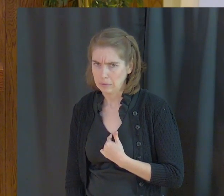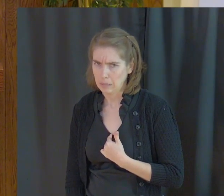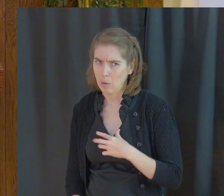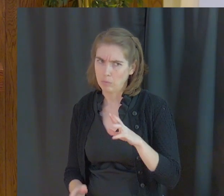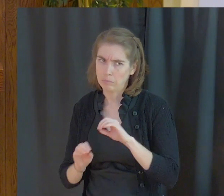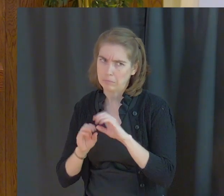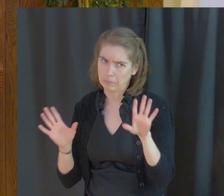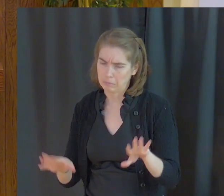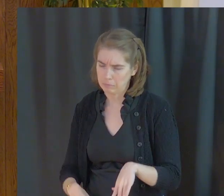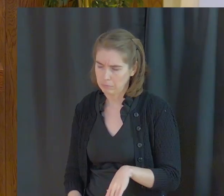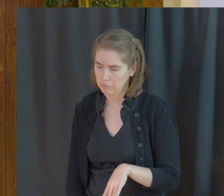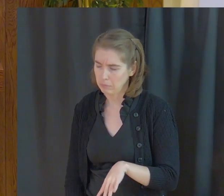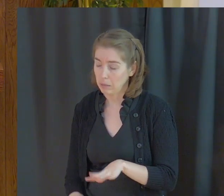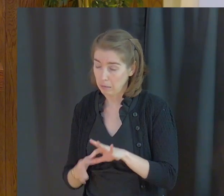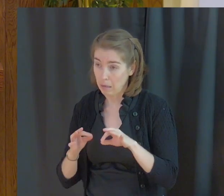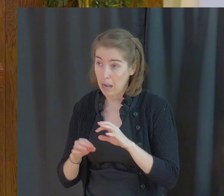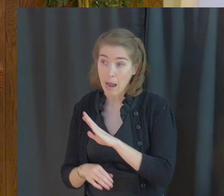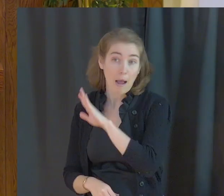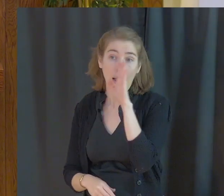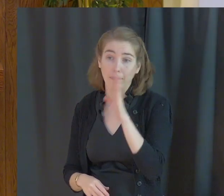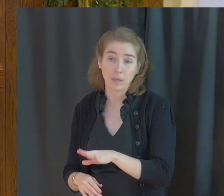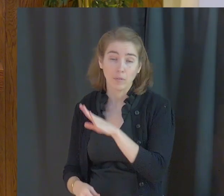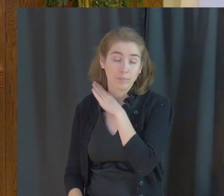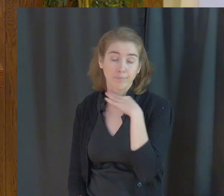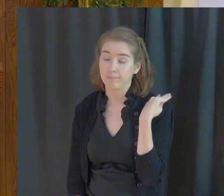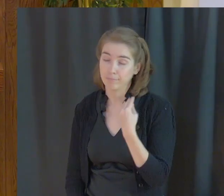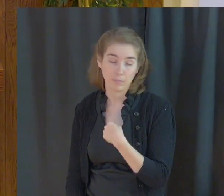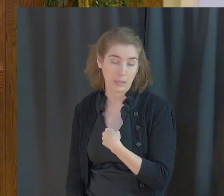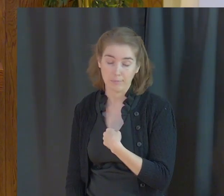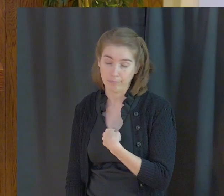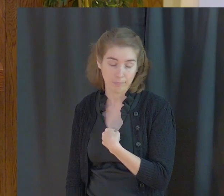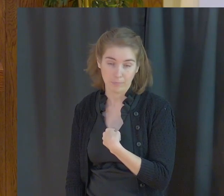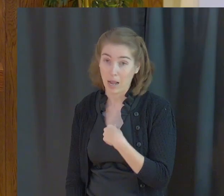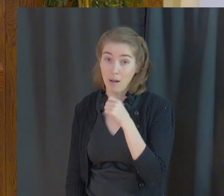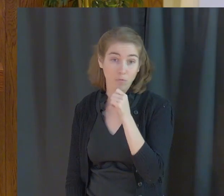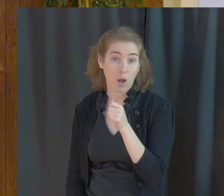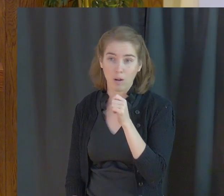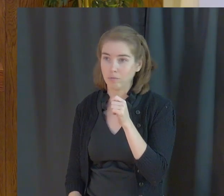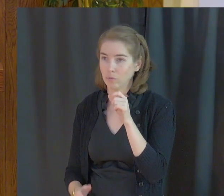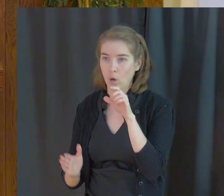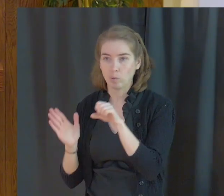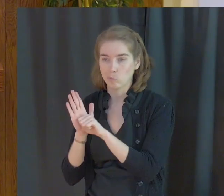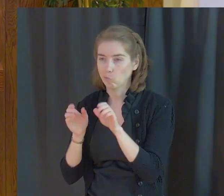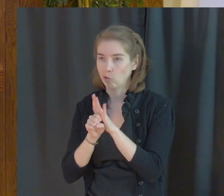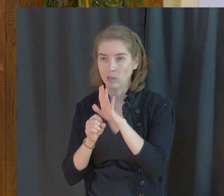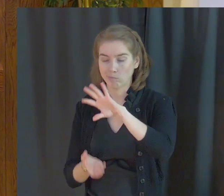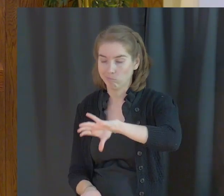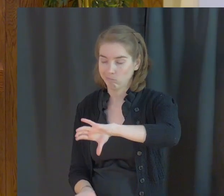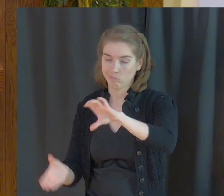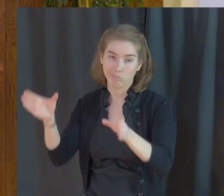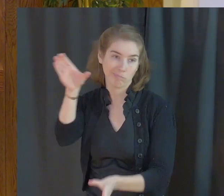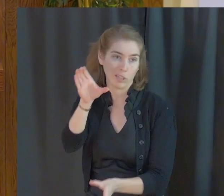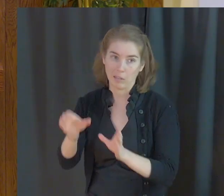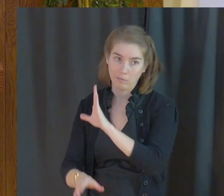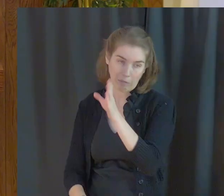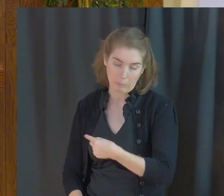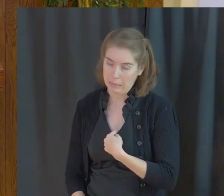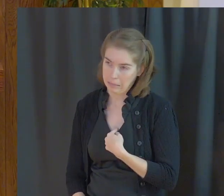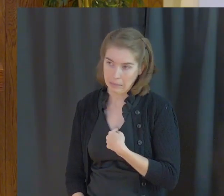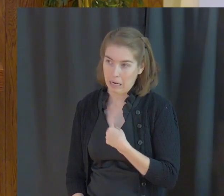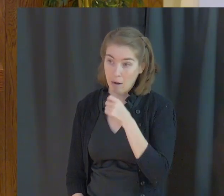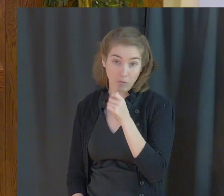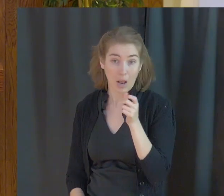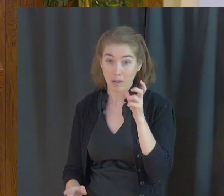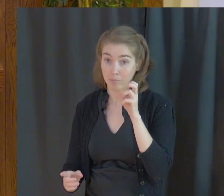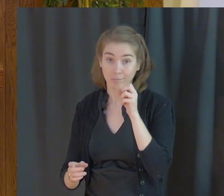obvious now. Ready? I have never been beheaded. I have not been crucified upside down. I have not been